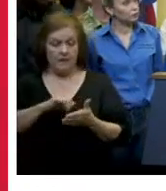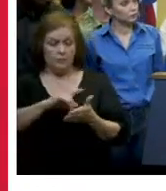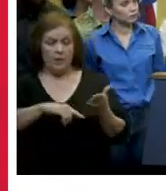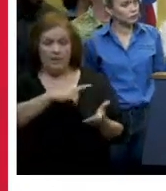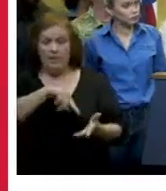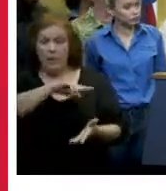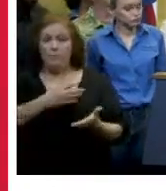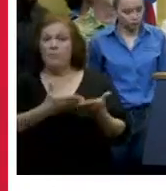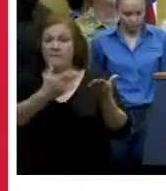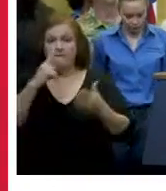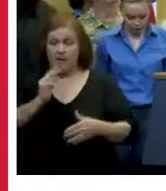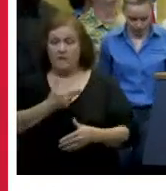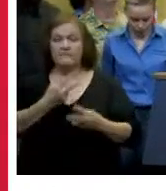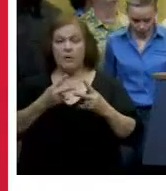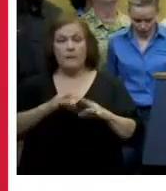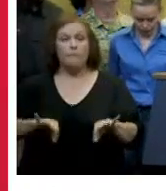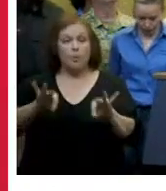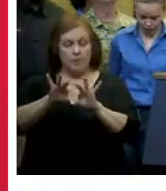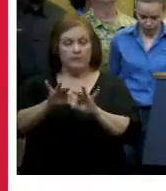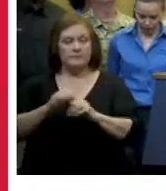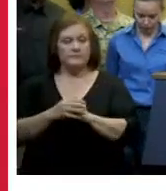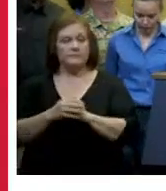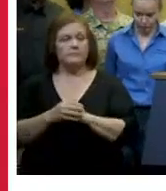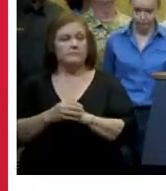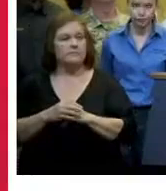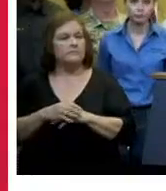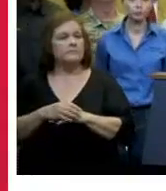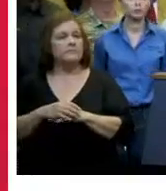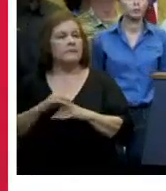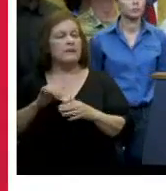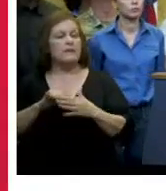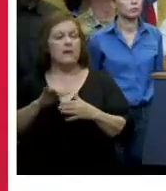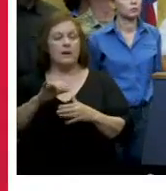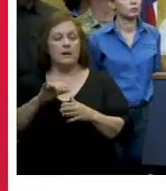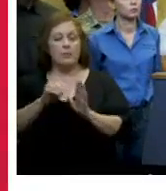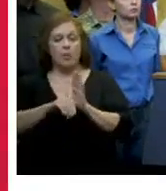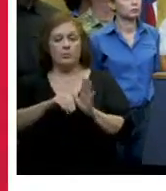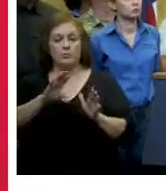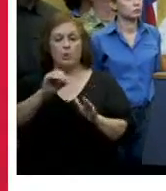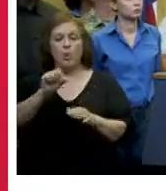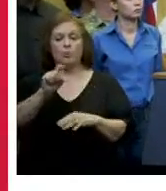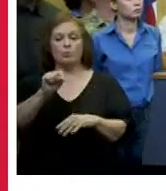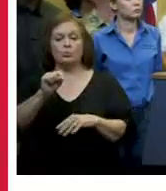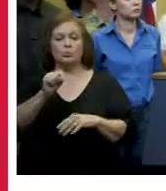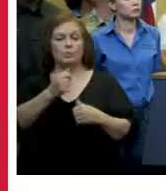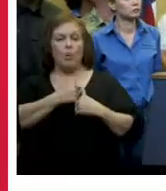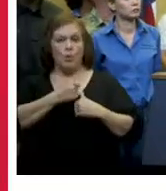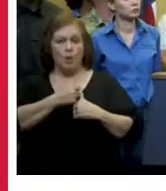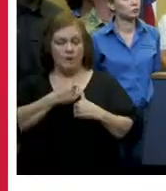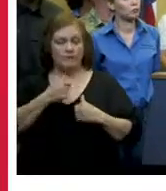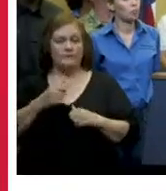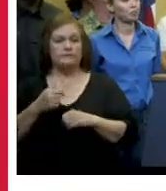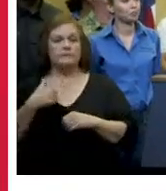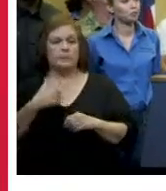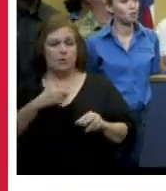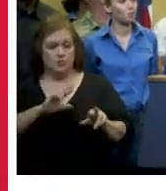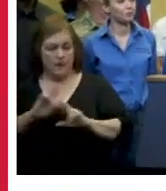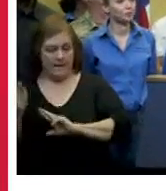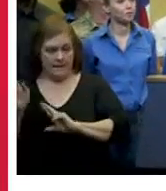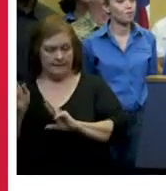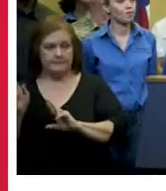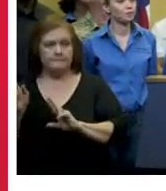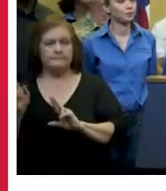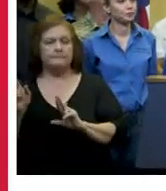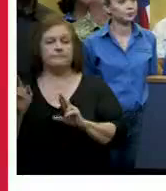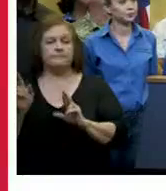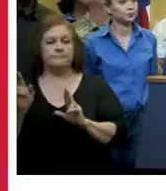my everyone lieutenant sean merrick here representing uh sector new orleans coast guard um the coast guard has all their assets in place and we're ready to respond uh